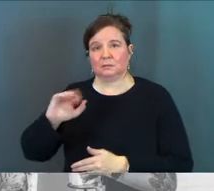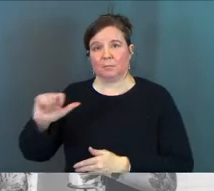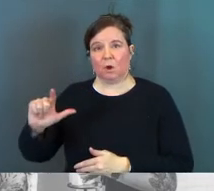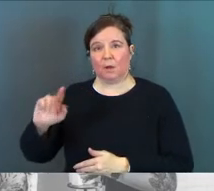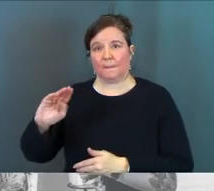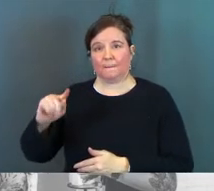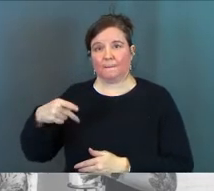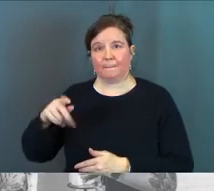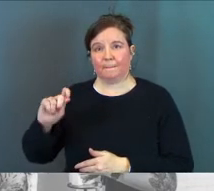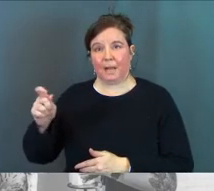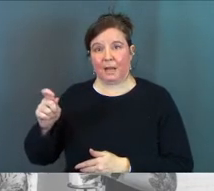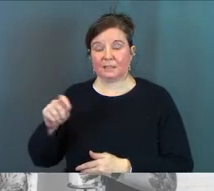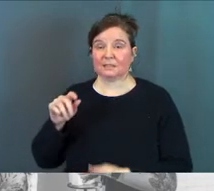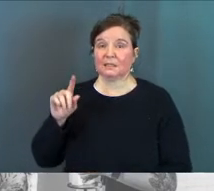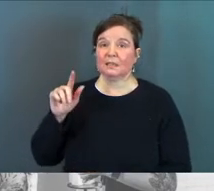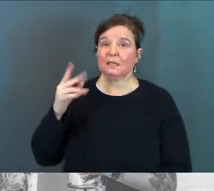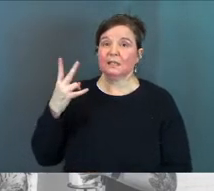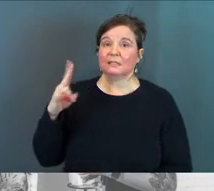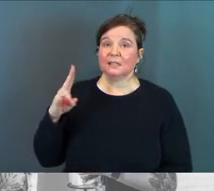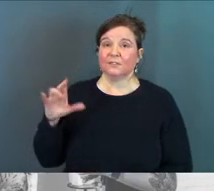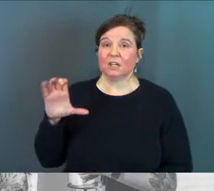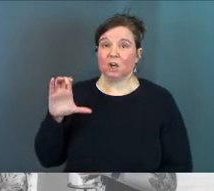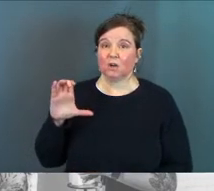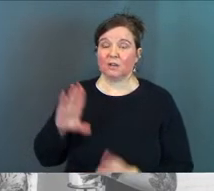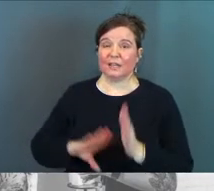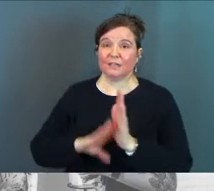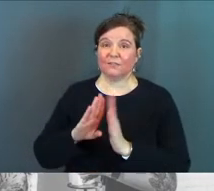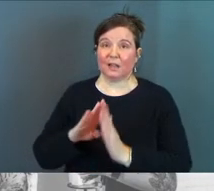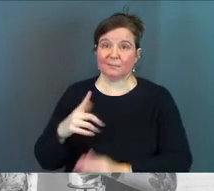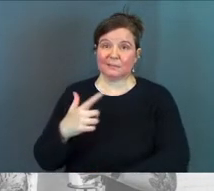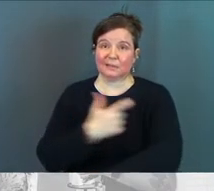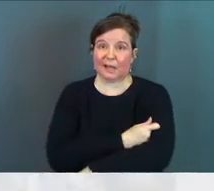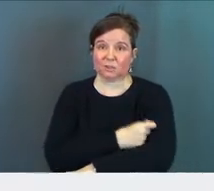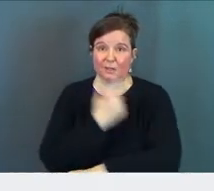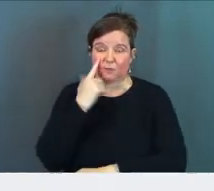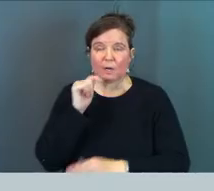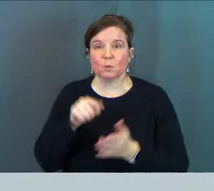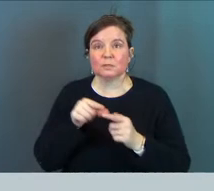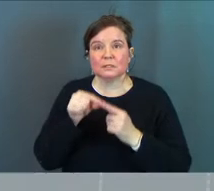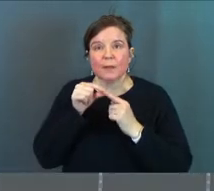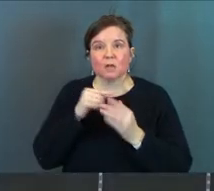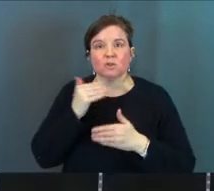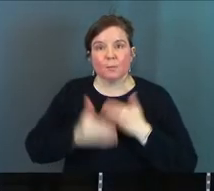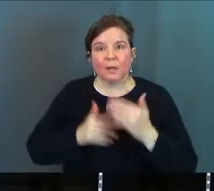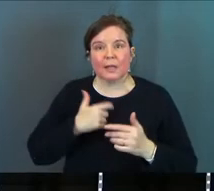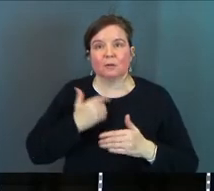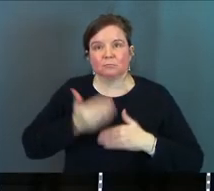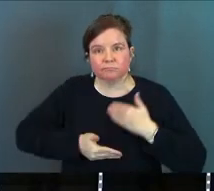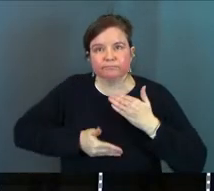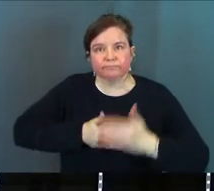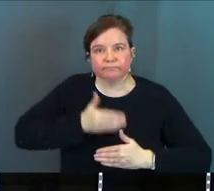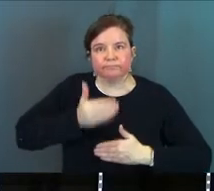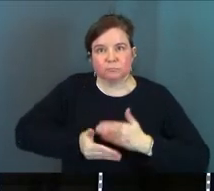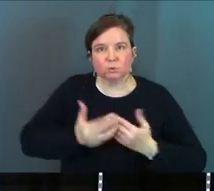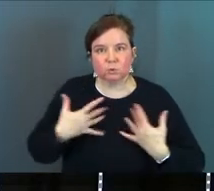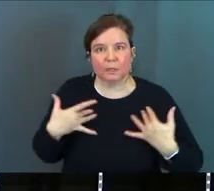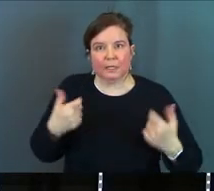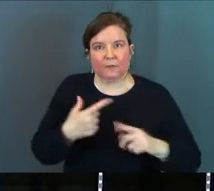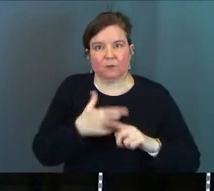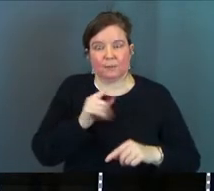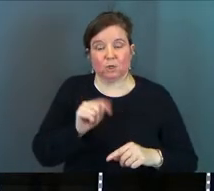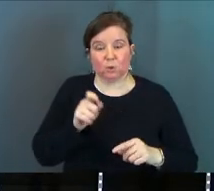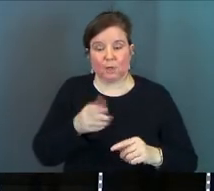1700s they developed an inoculation for it it was a really special process that they had to walk through and you had to